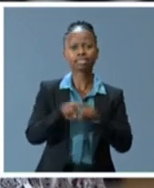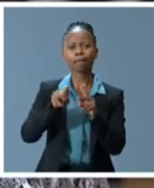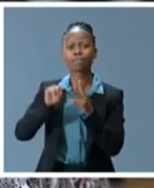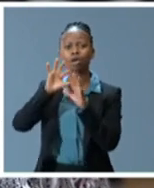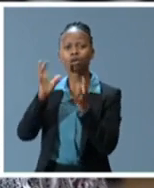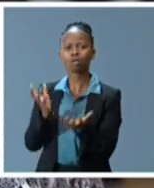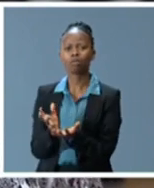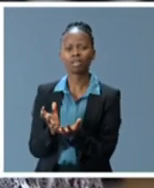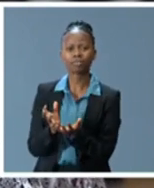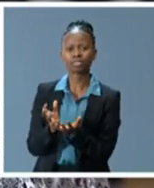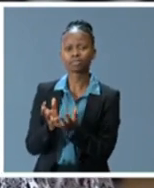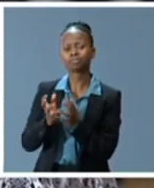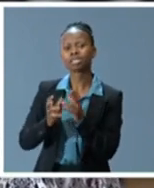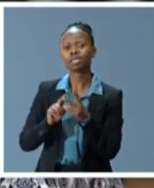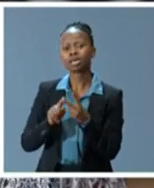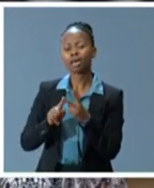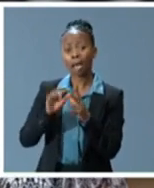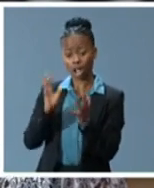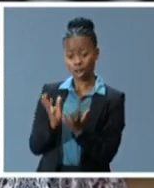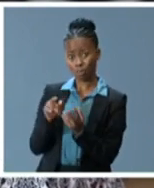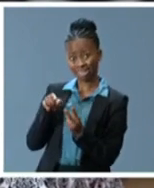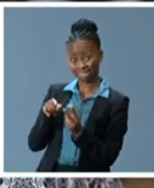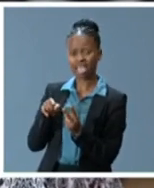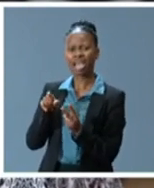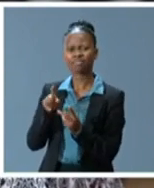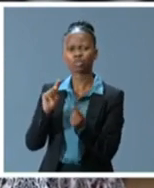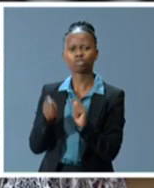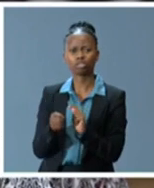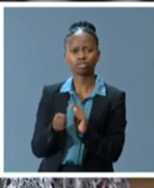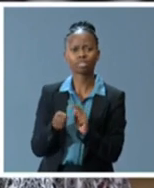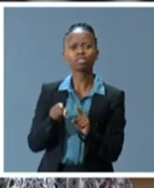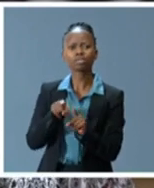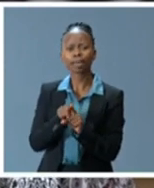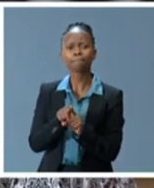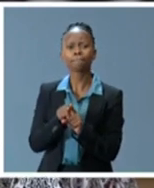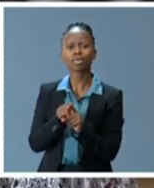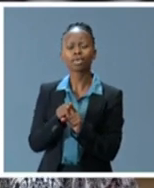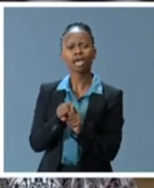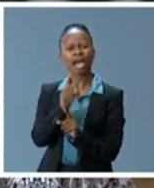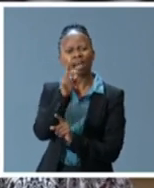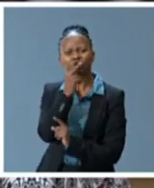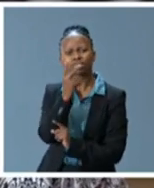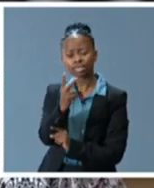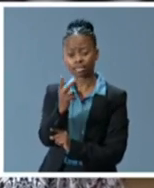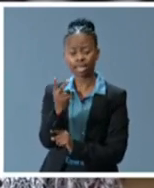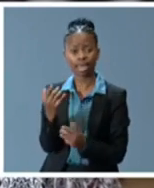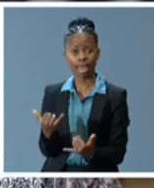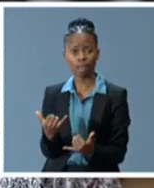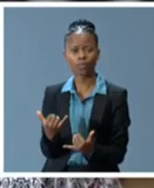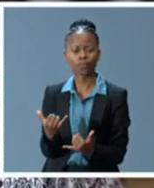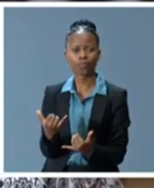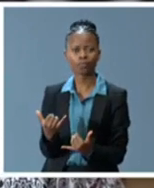forms of nationalist and identitarian retreats, which we see gathering pace,